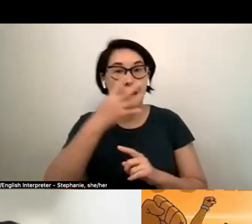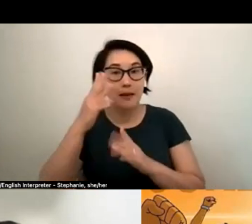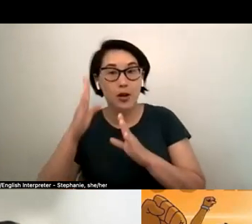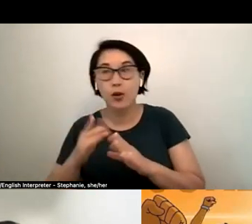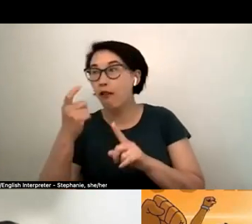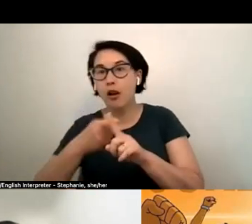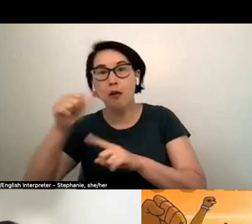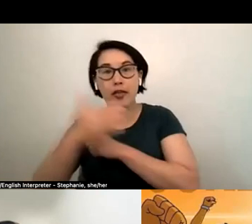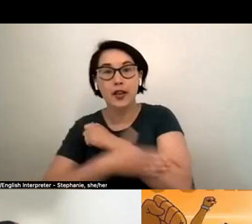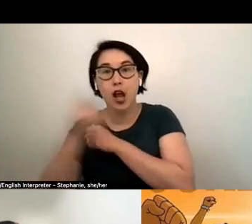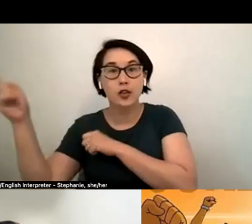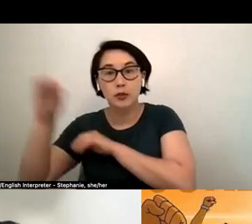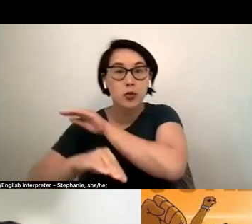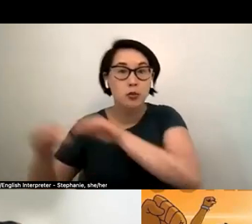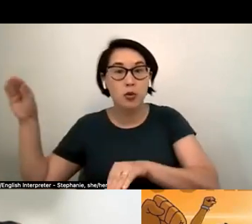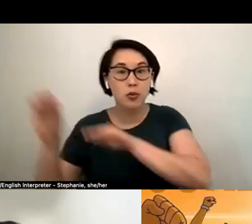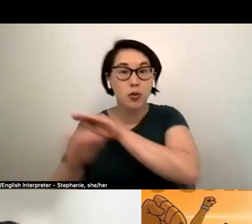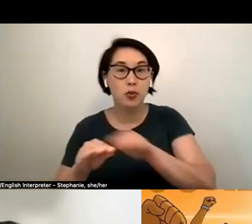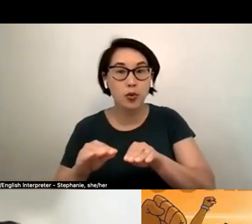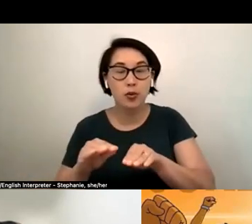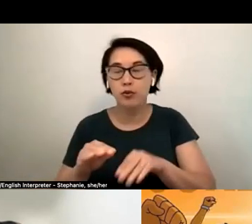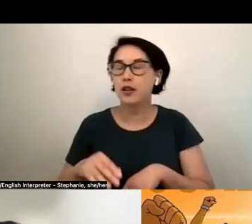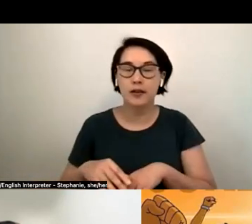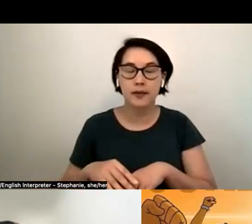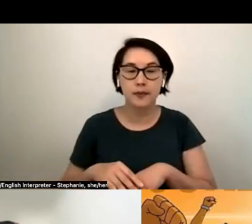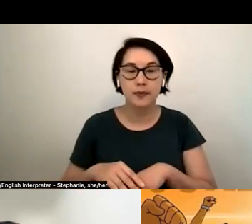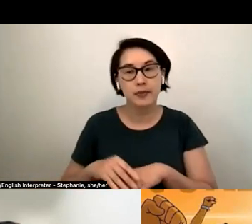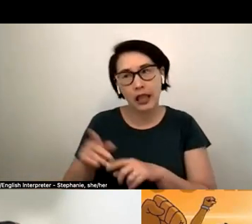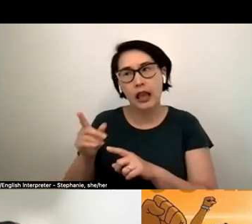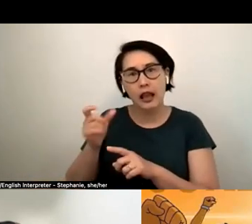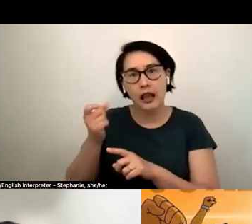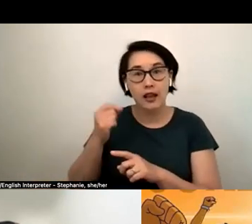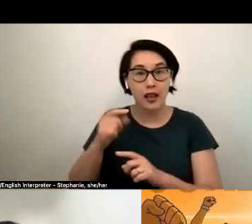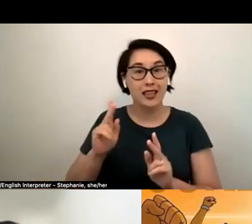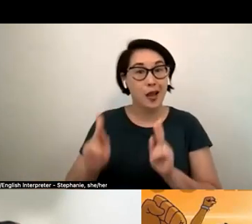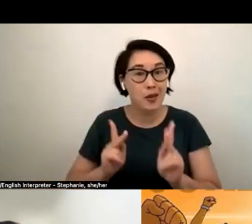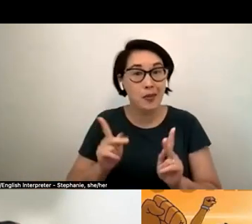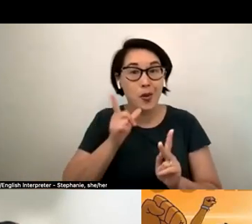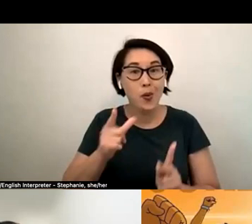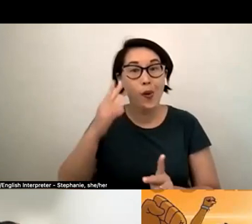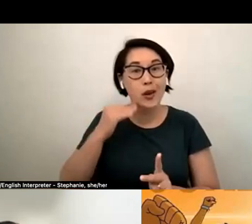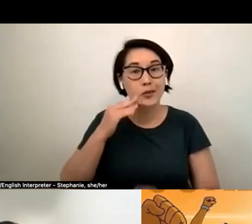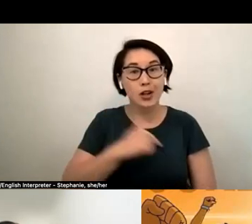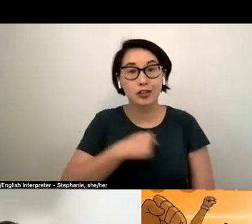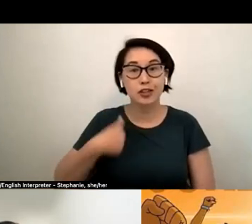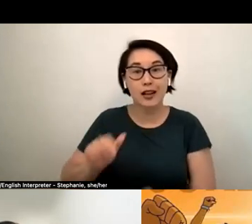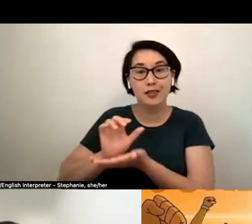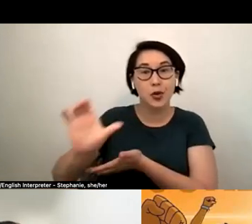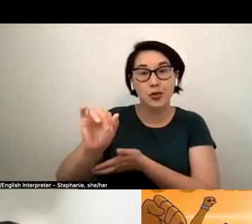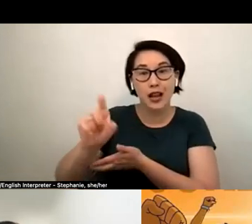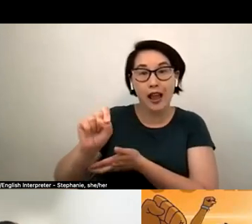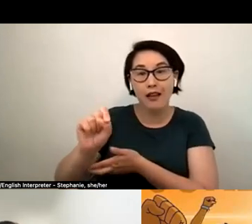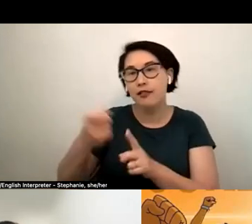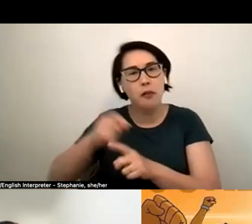from other countries right even those who've had to overcome the chinese exclusion act right come from other countries